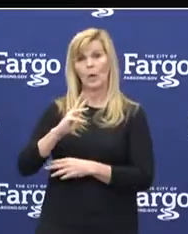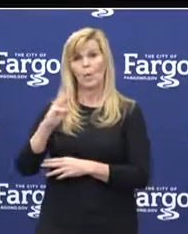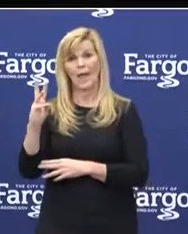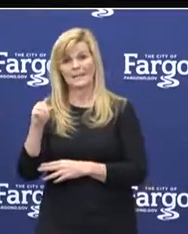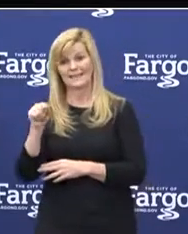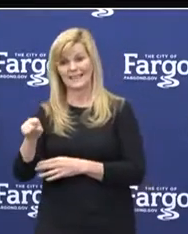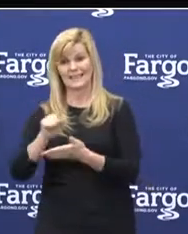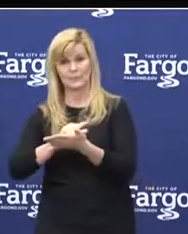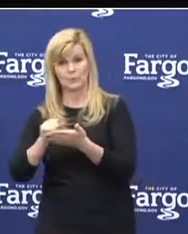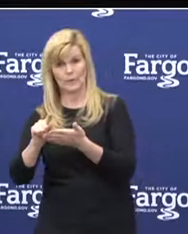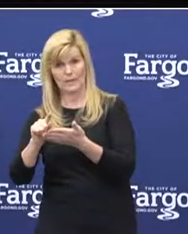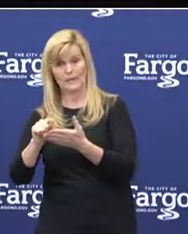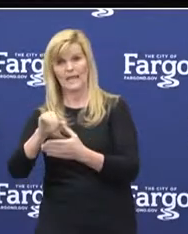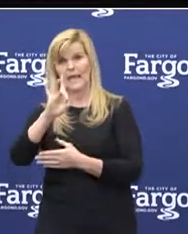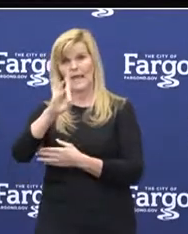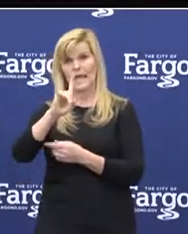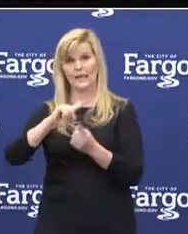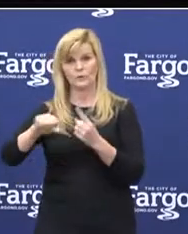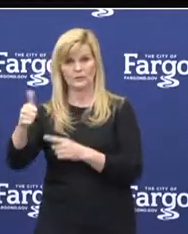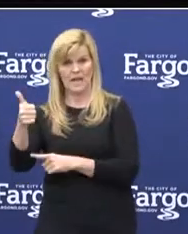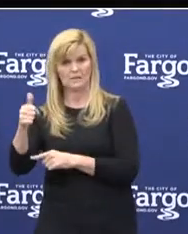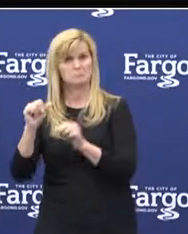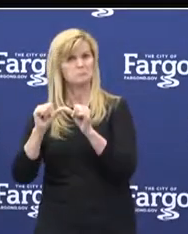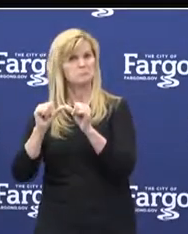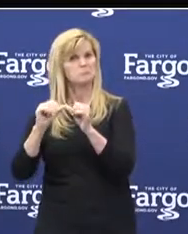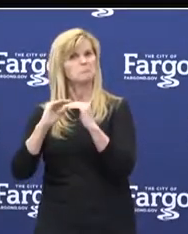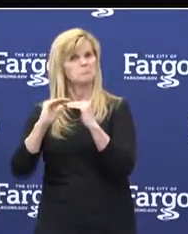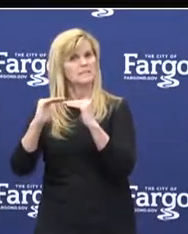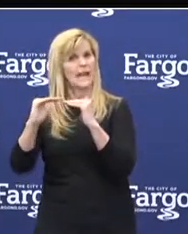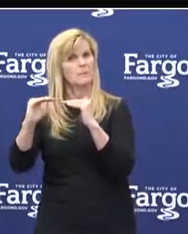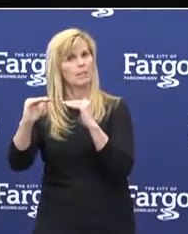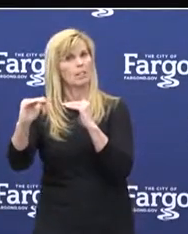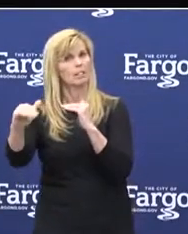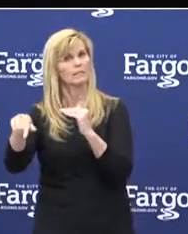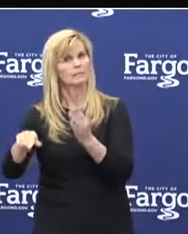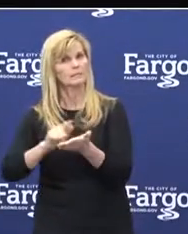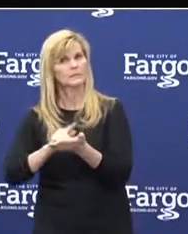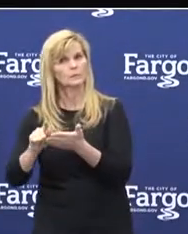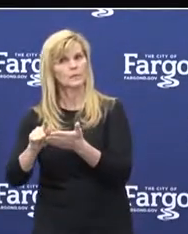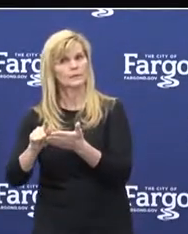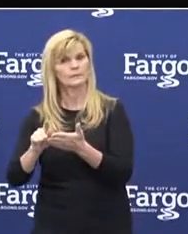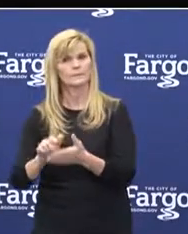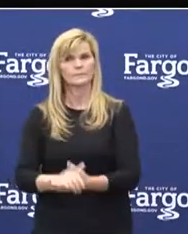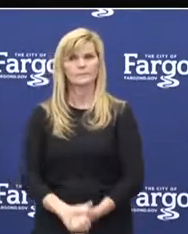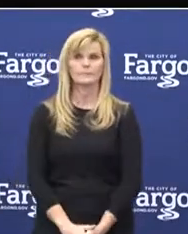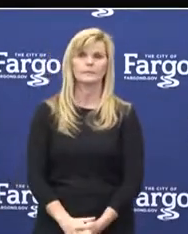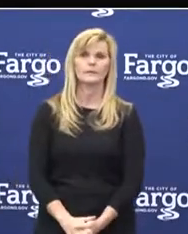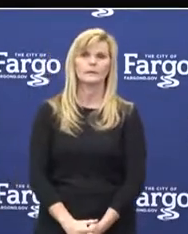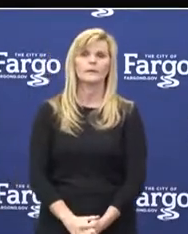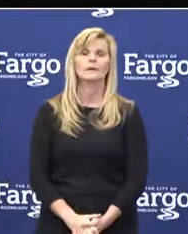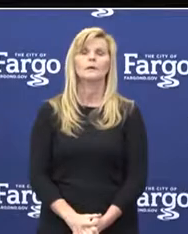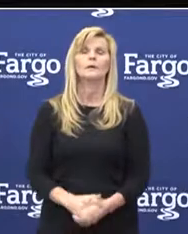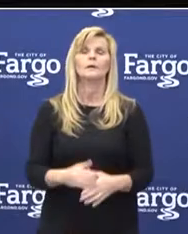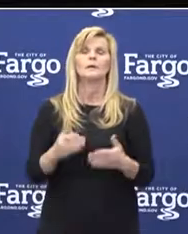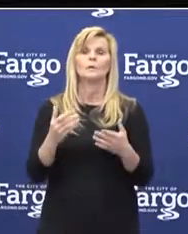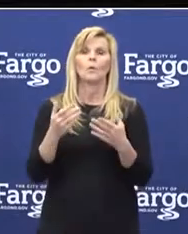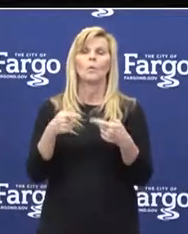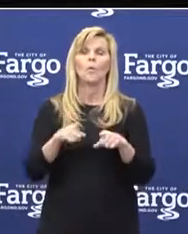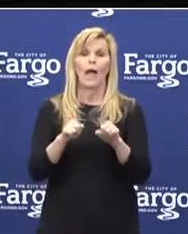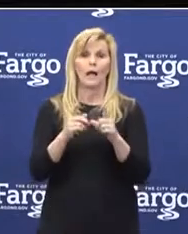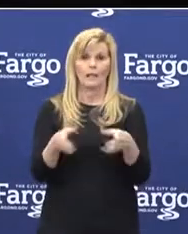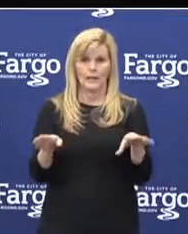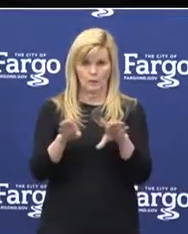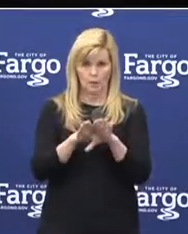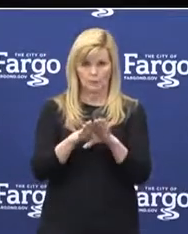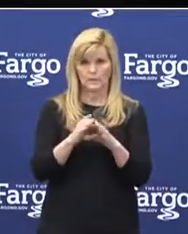averaging around 8 to 10, and it's been stable mostly this week. In closing, I also want to touch on